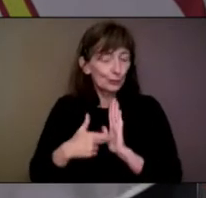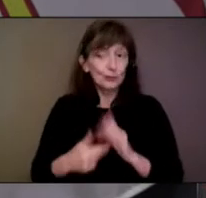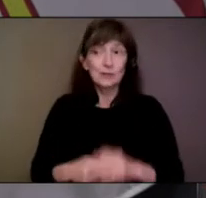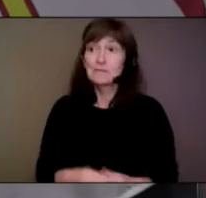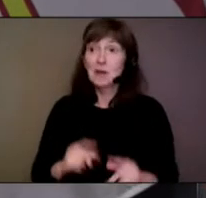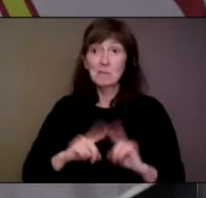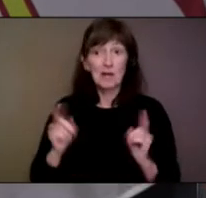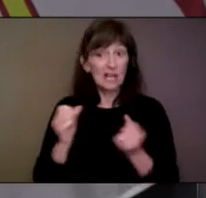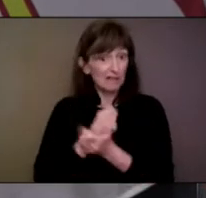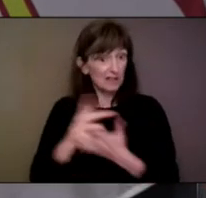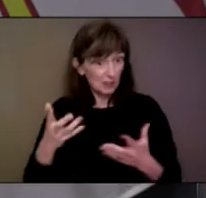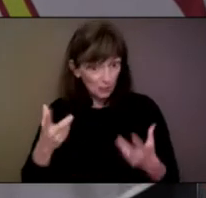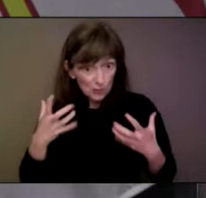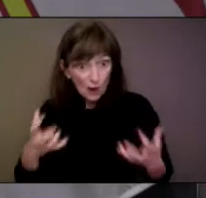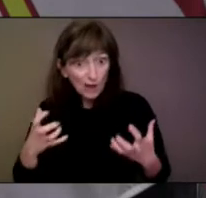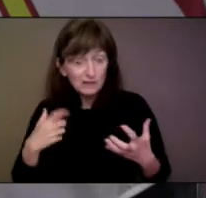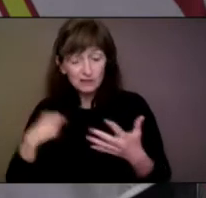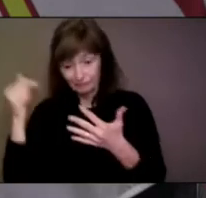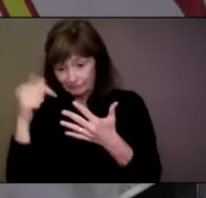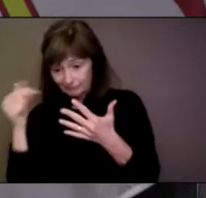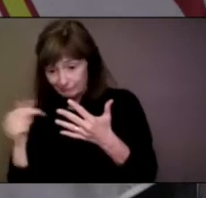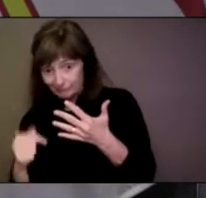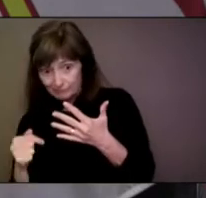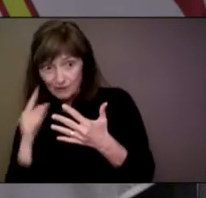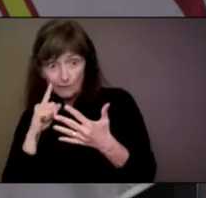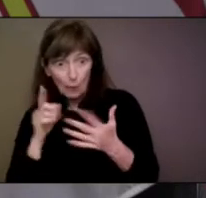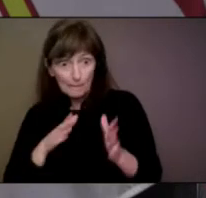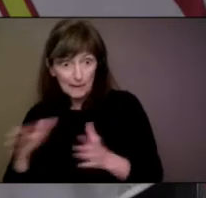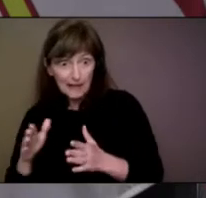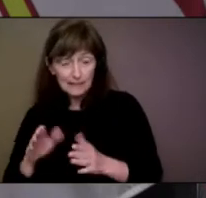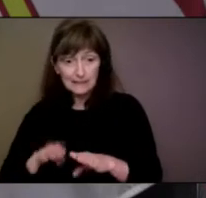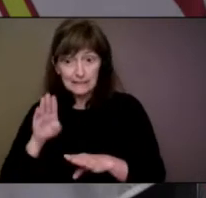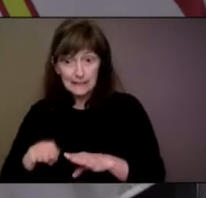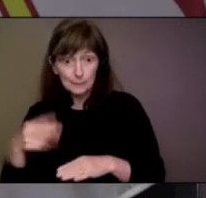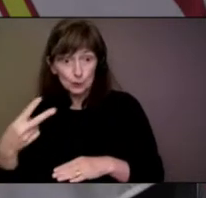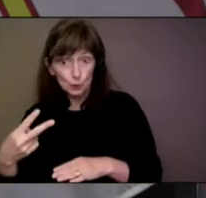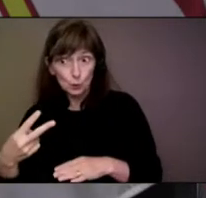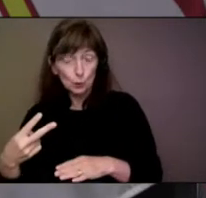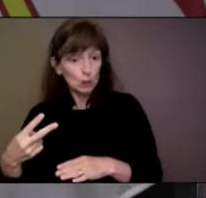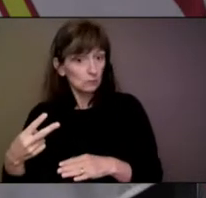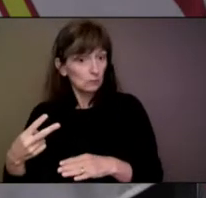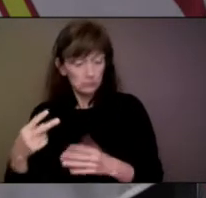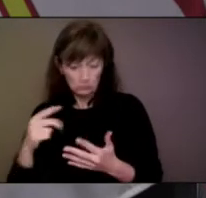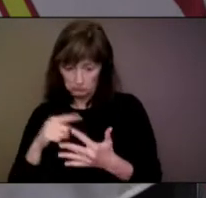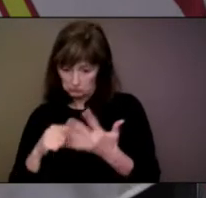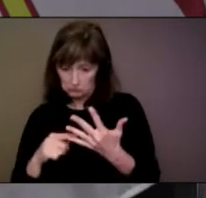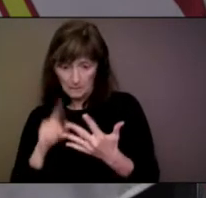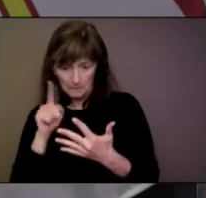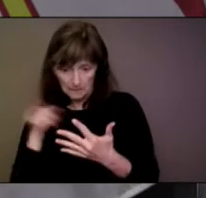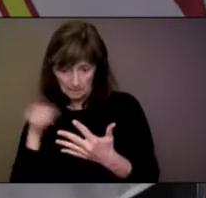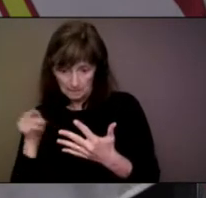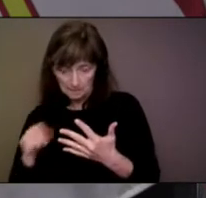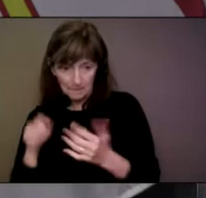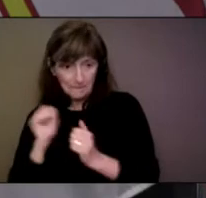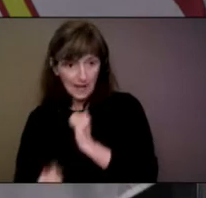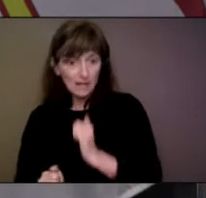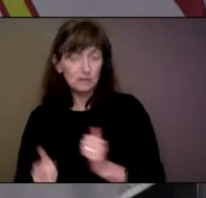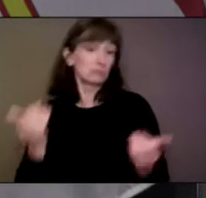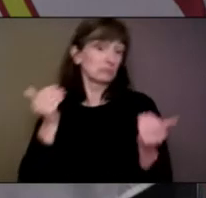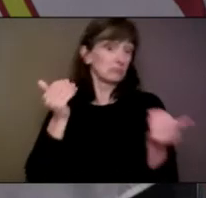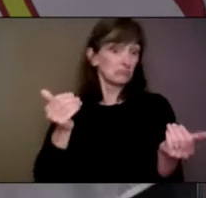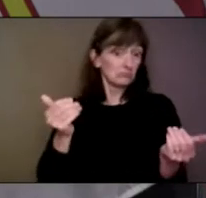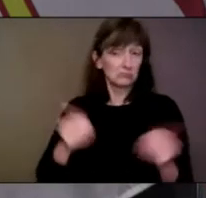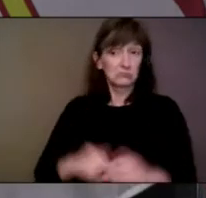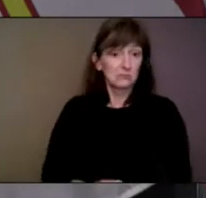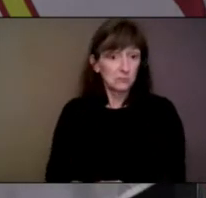we set out when we put the plan in place, but, of course, at that time, we weren't expecting to be able to meet those